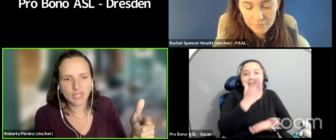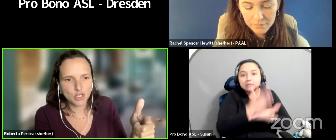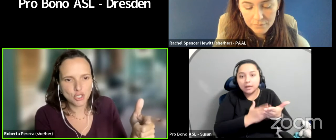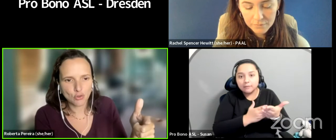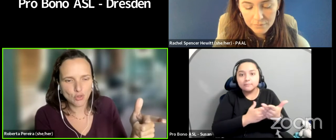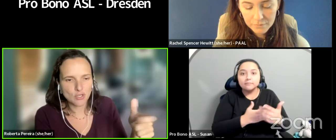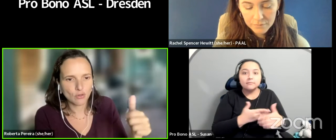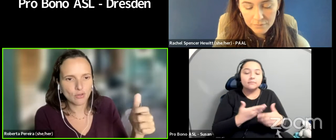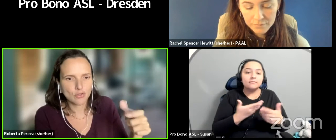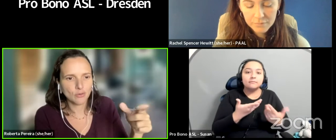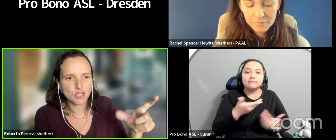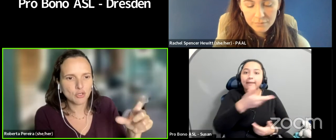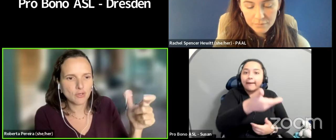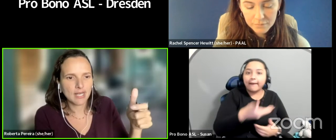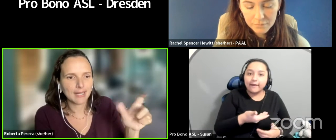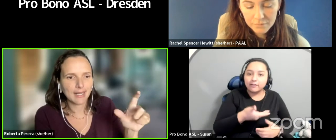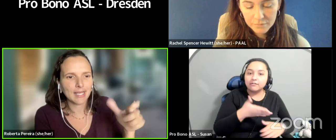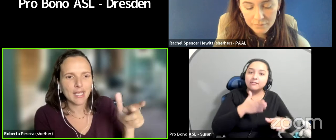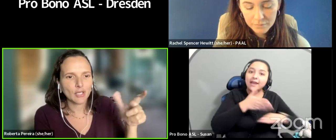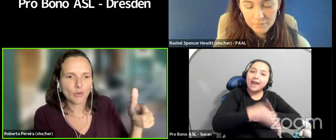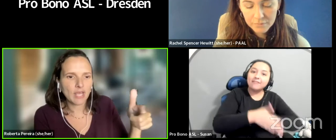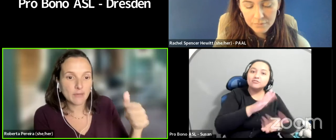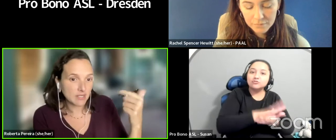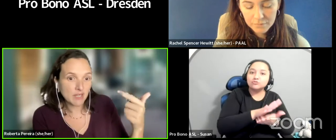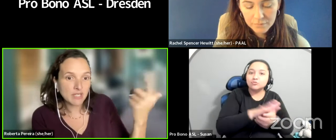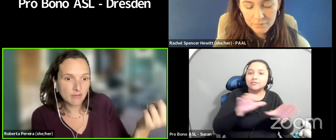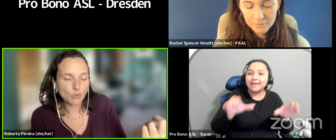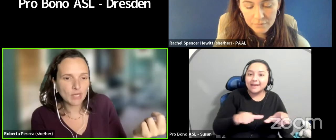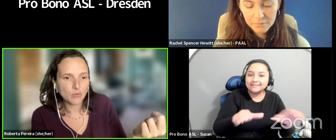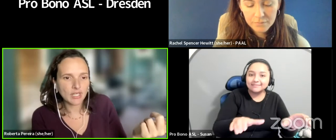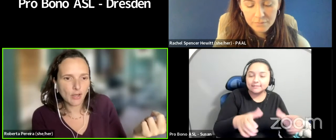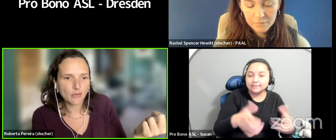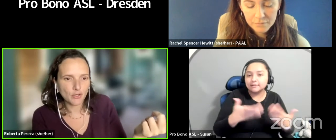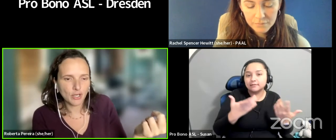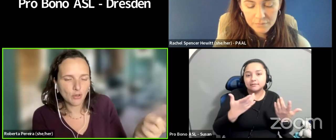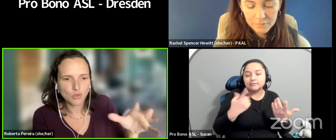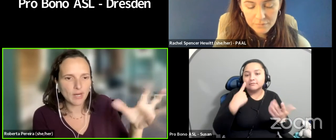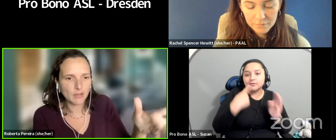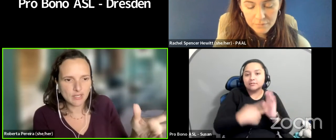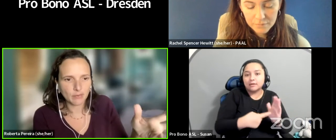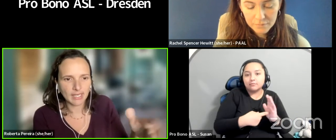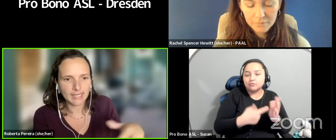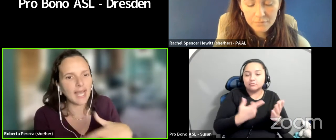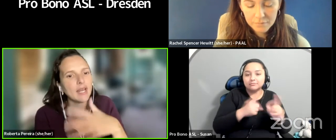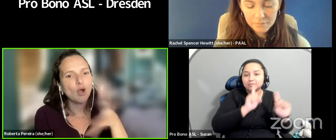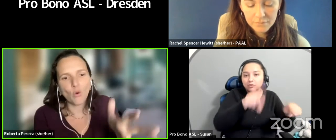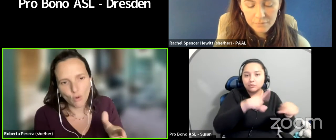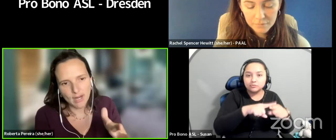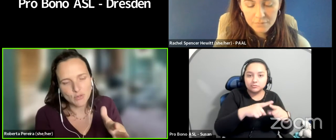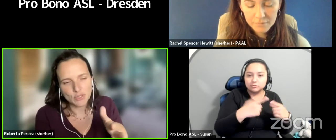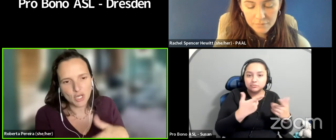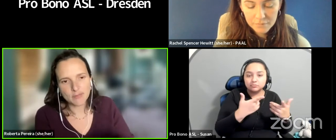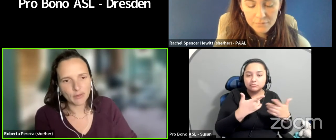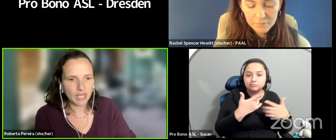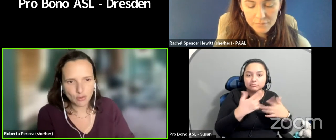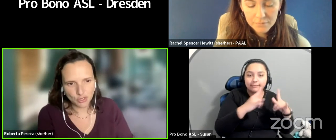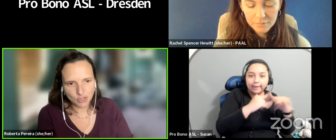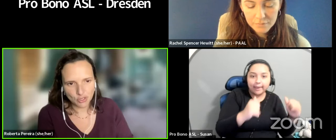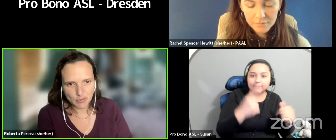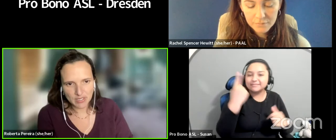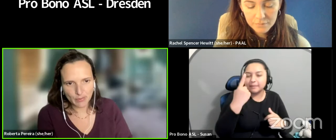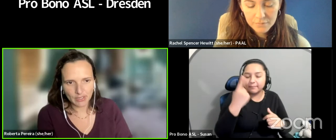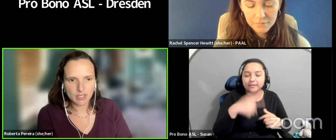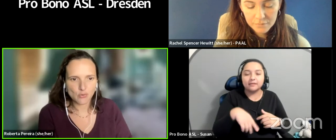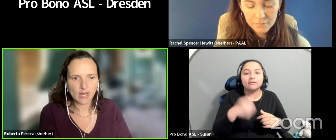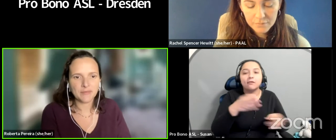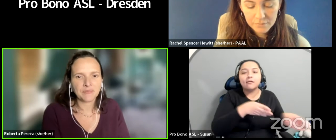their school age children. So their school age children have like little camps. Sometimes they even went with another adult, right. Or something like that. Or as we talked about the elder